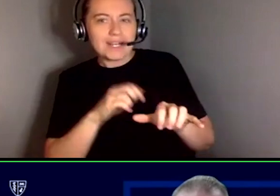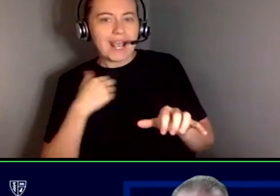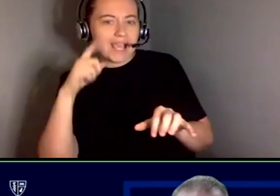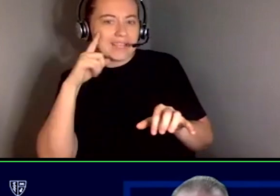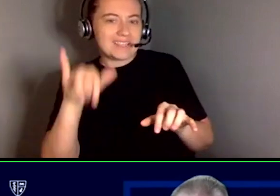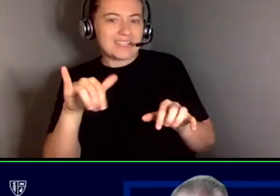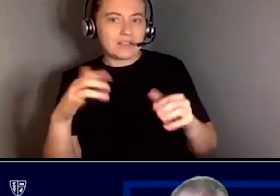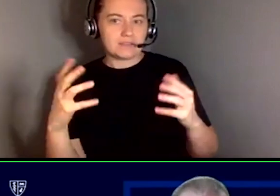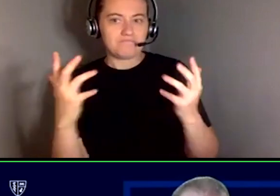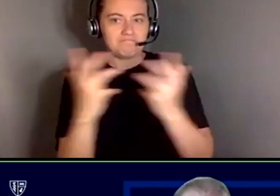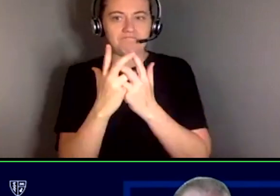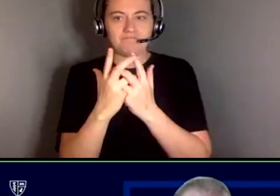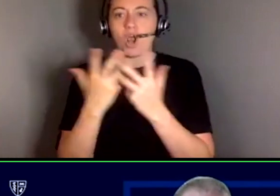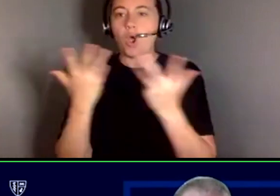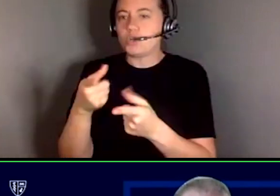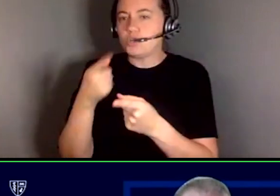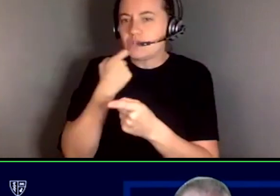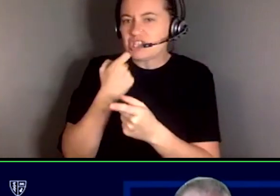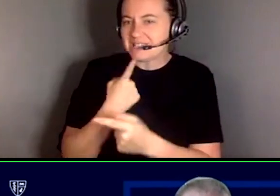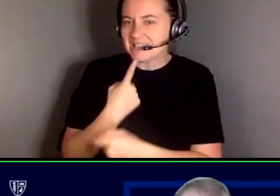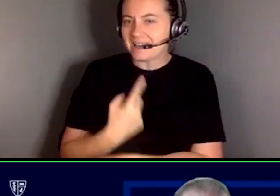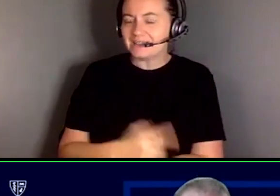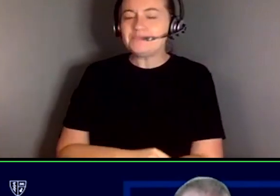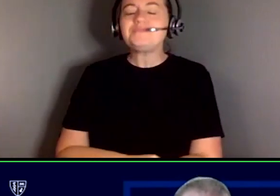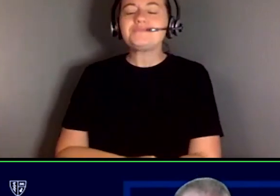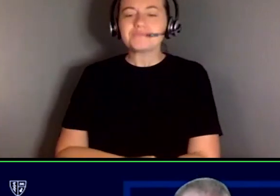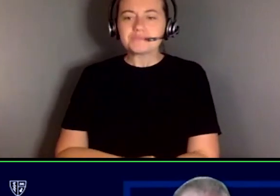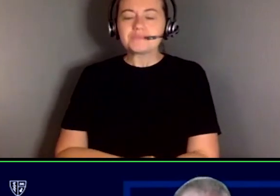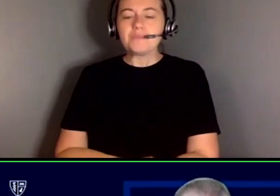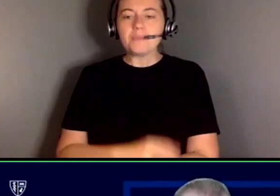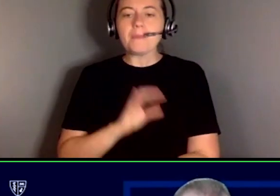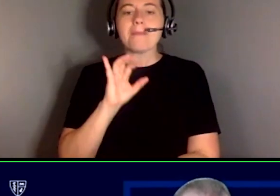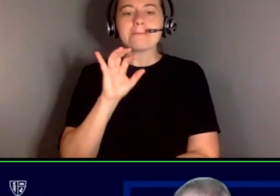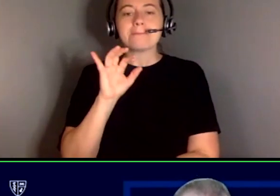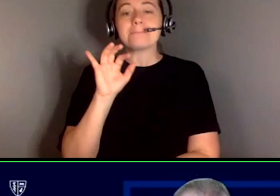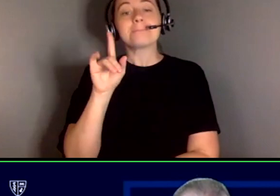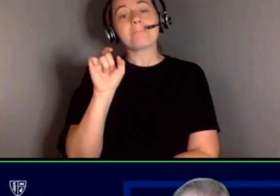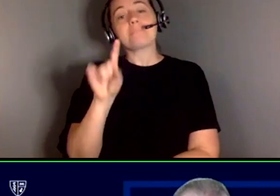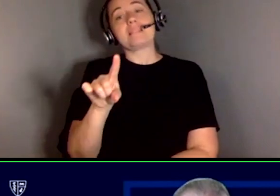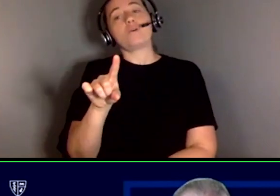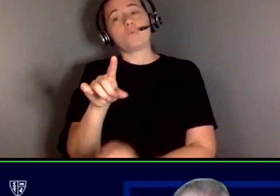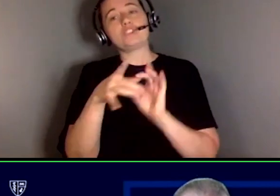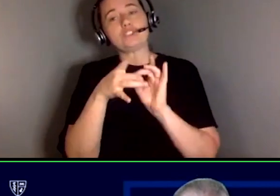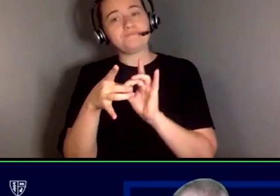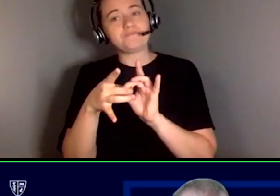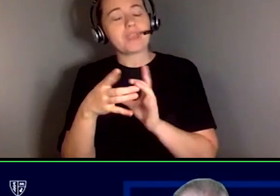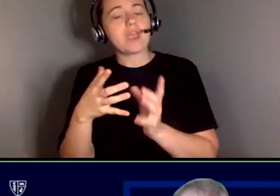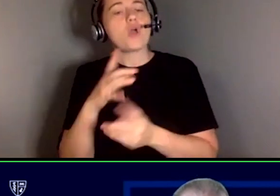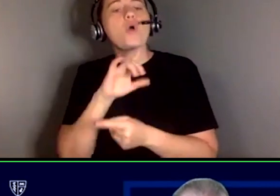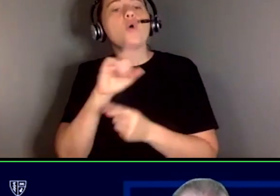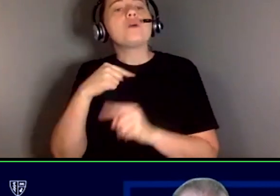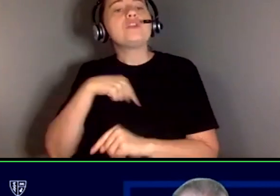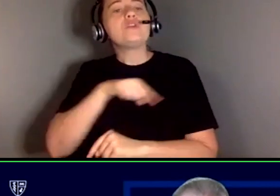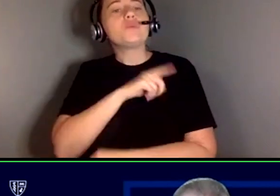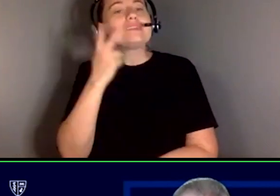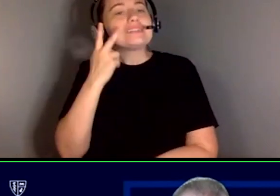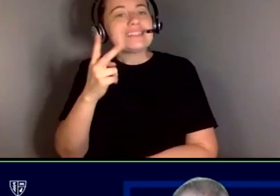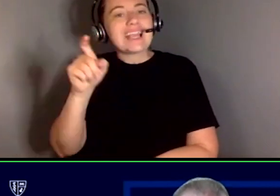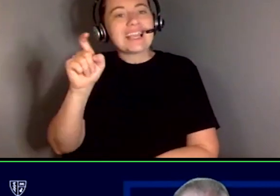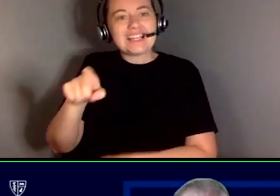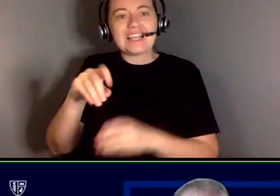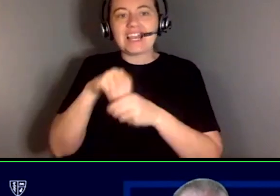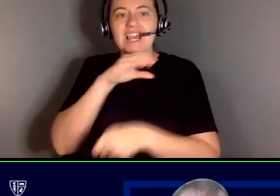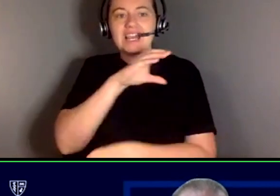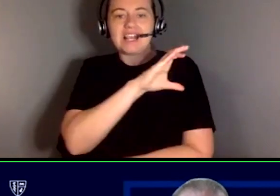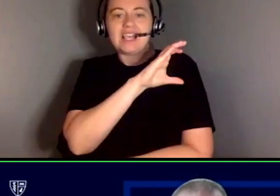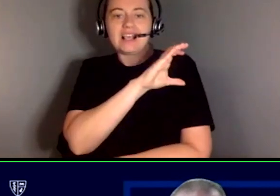juncture from what you just said um and and the question is when we see a need in a clinical setting